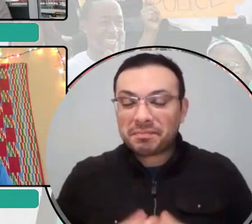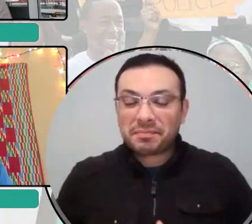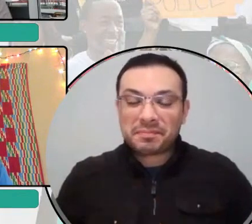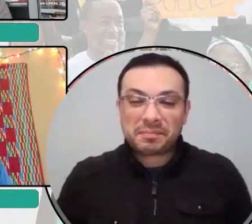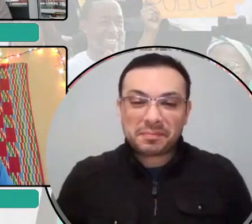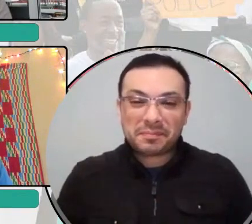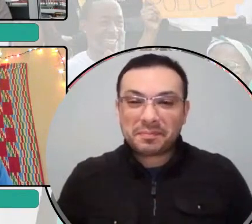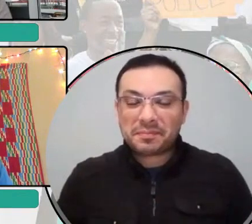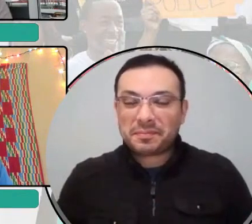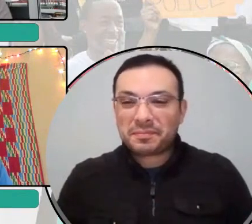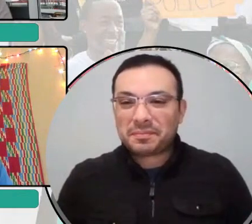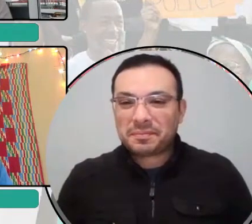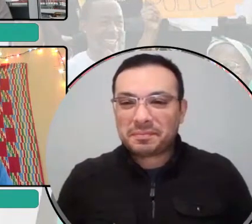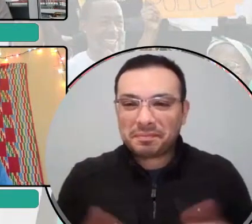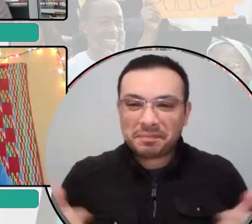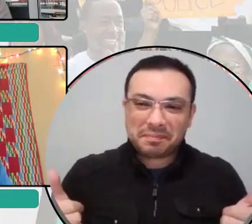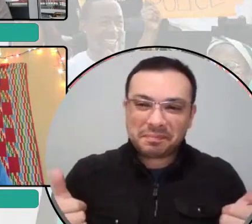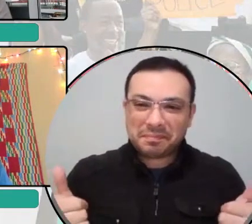Are we good?